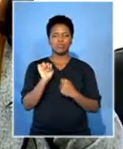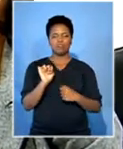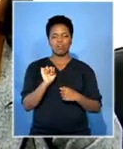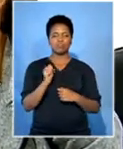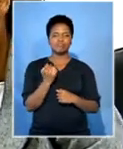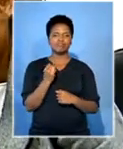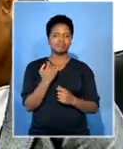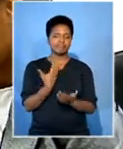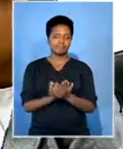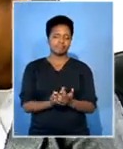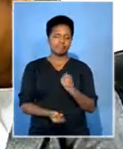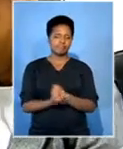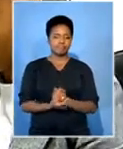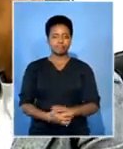Fasaki, SCBC News, Pretoria.